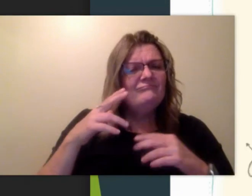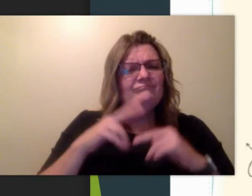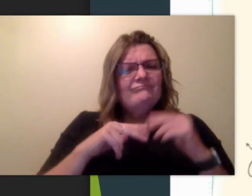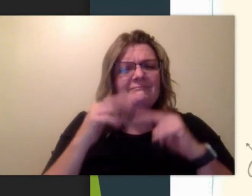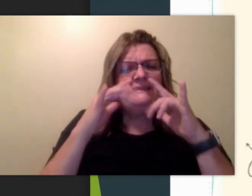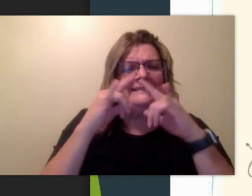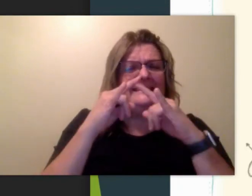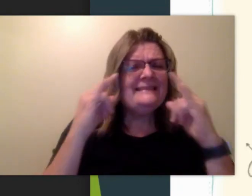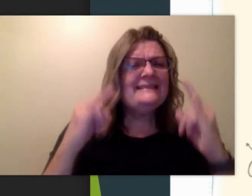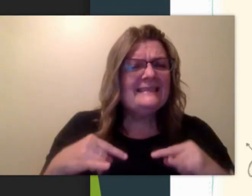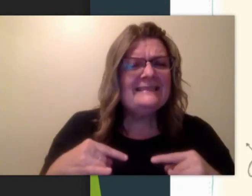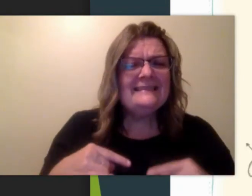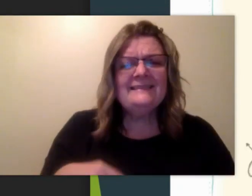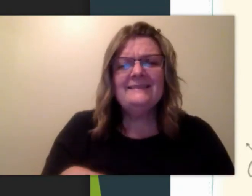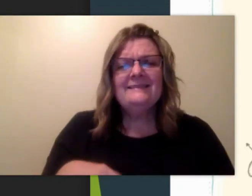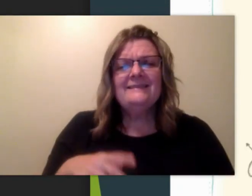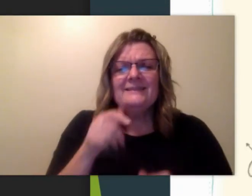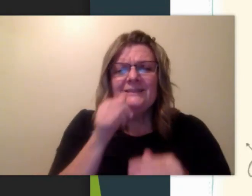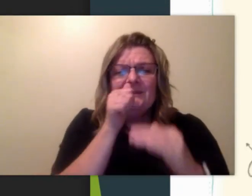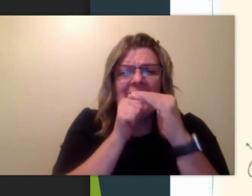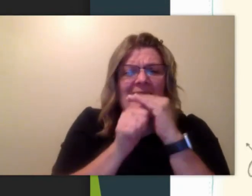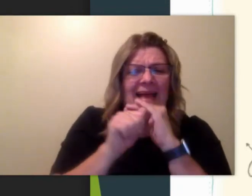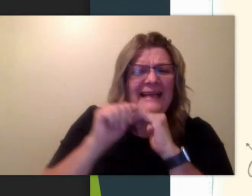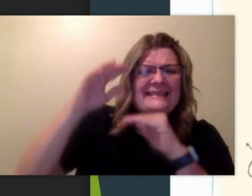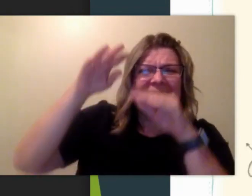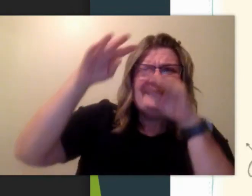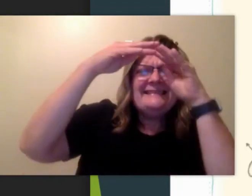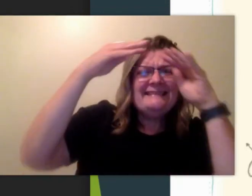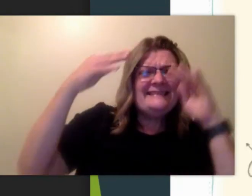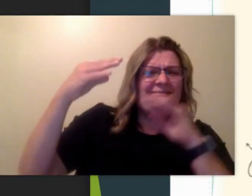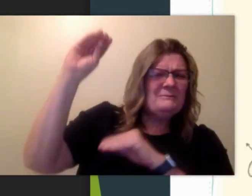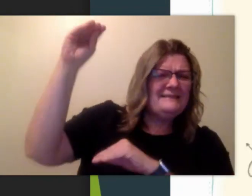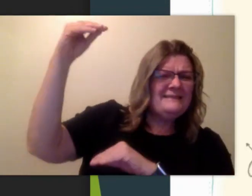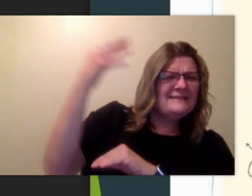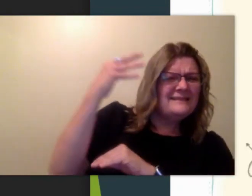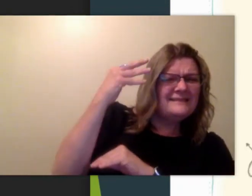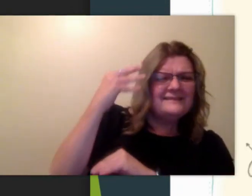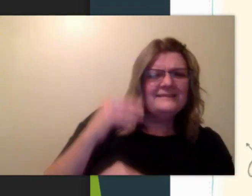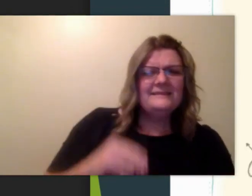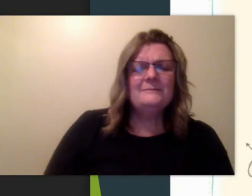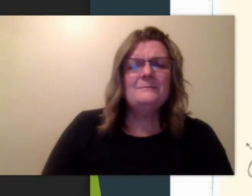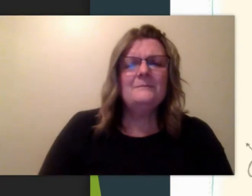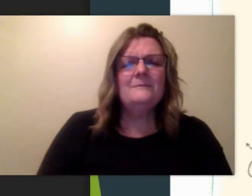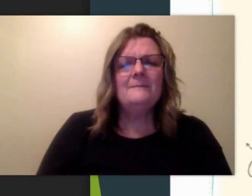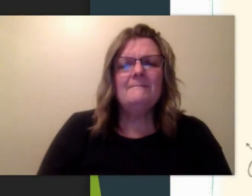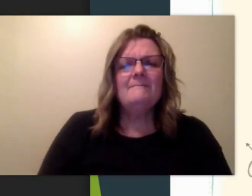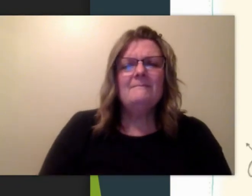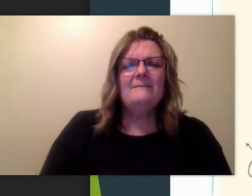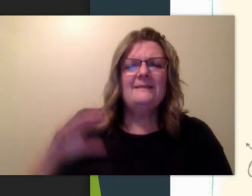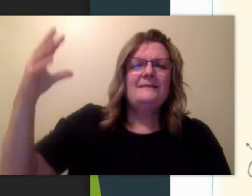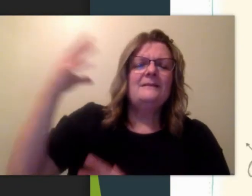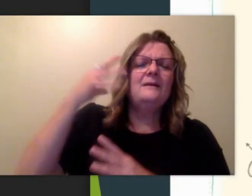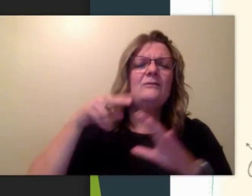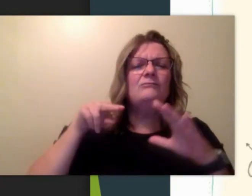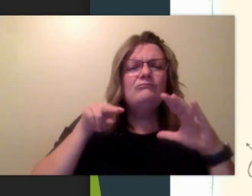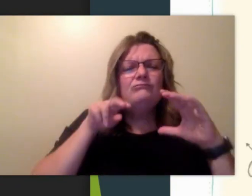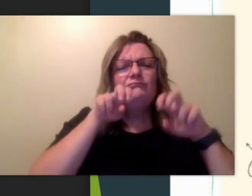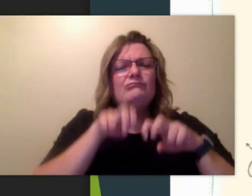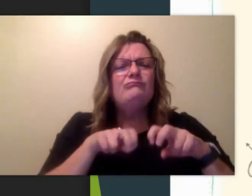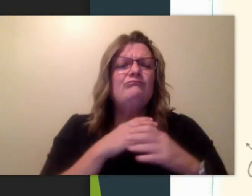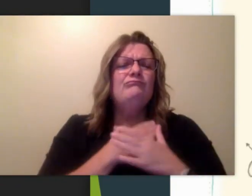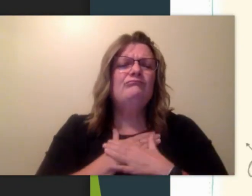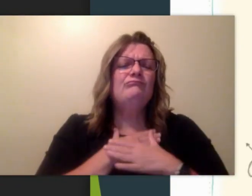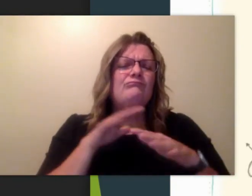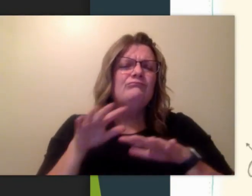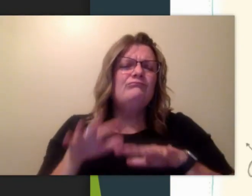Make a tent to hide from the sun. A spot to rest.